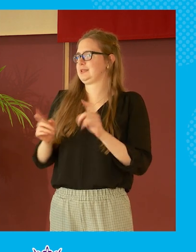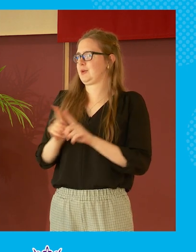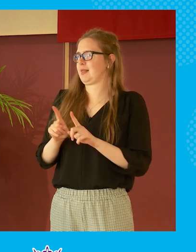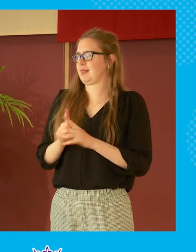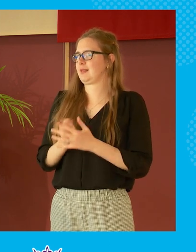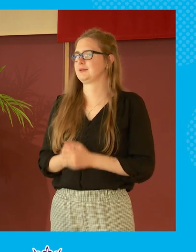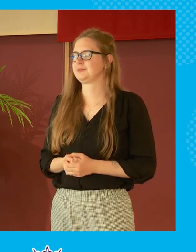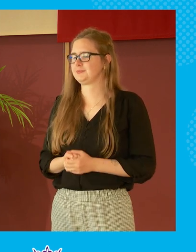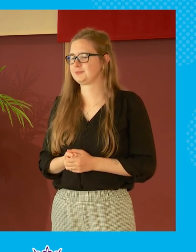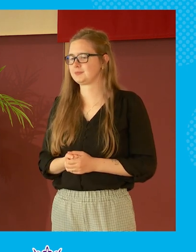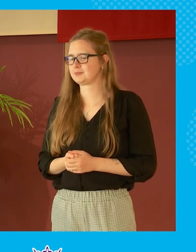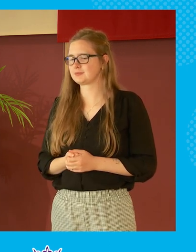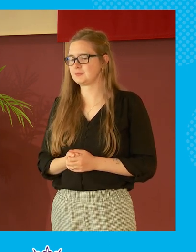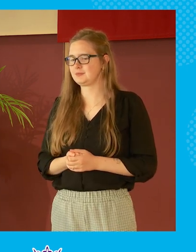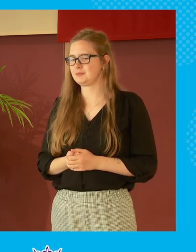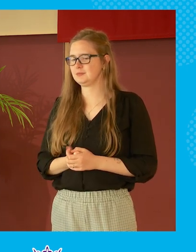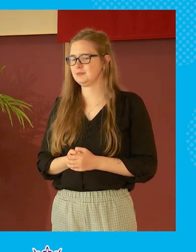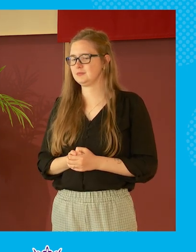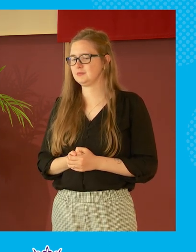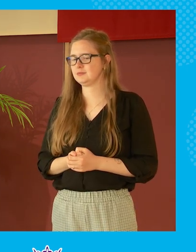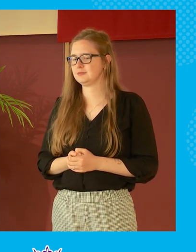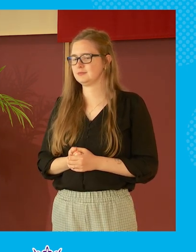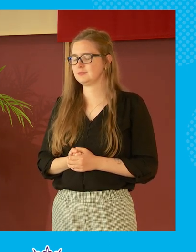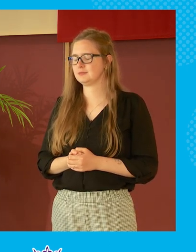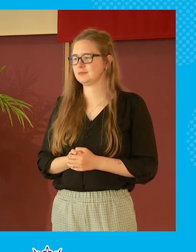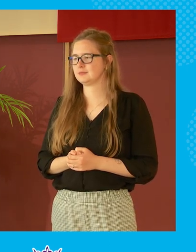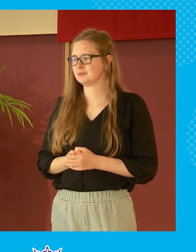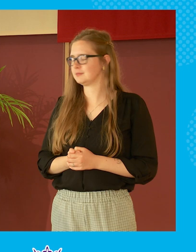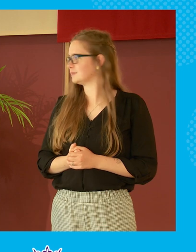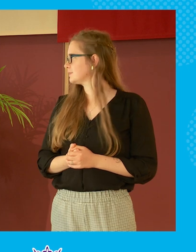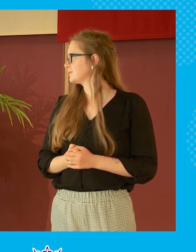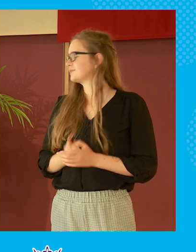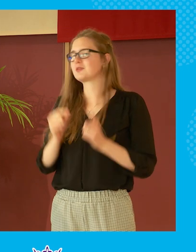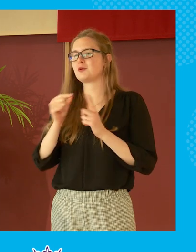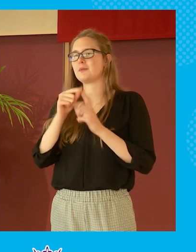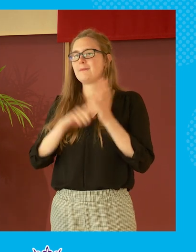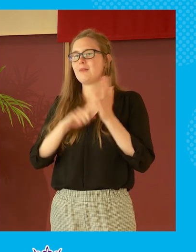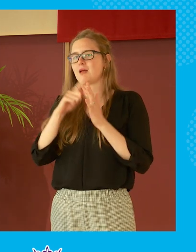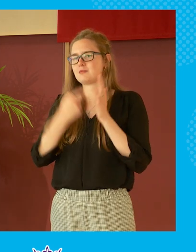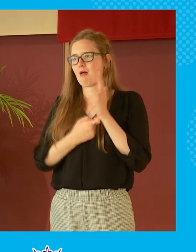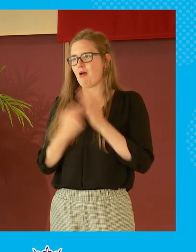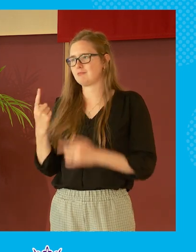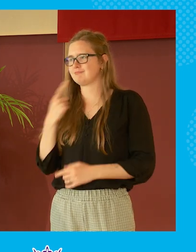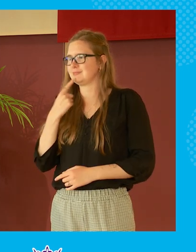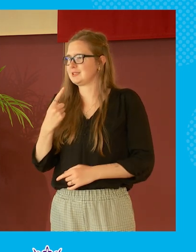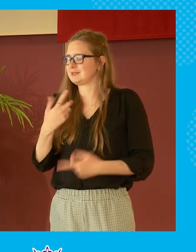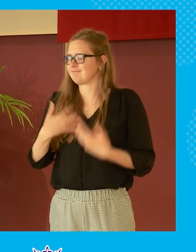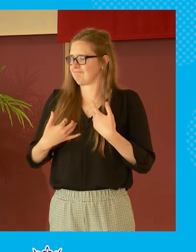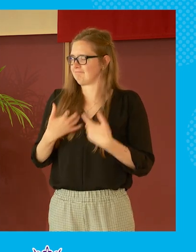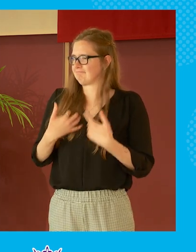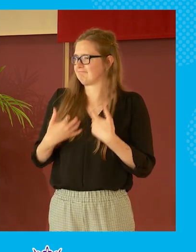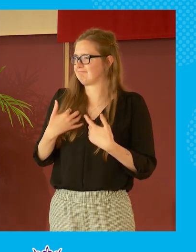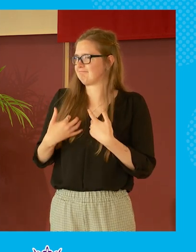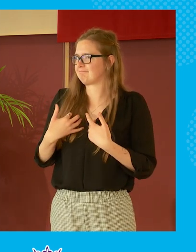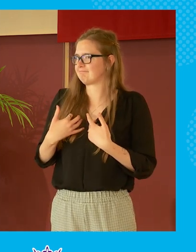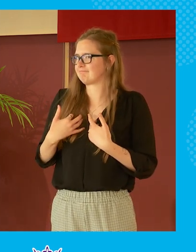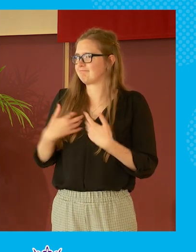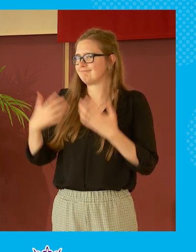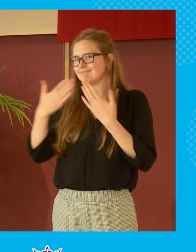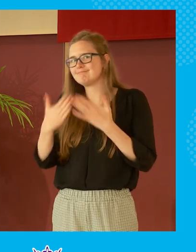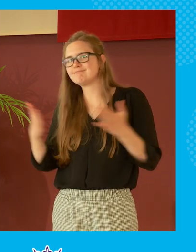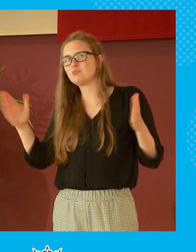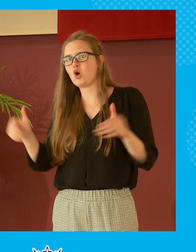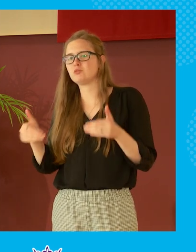very good question can i start with you maybe peter on that yeah i i i think there's there's a really interesting thing here in the broad movement